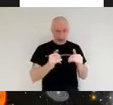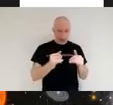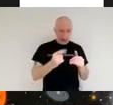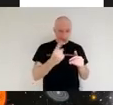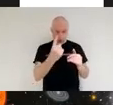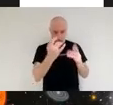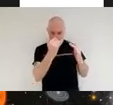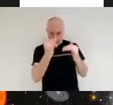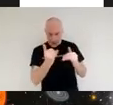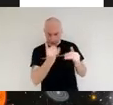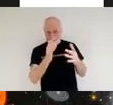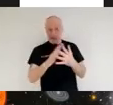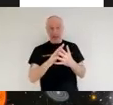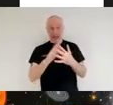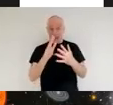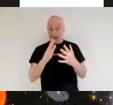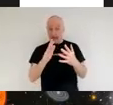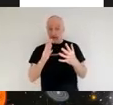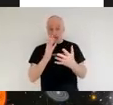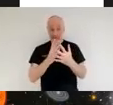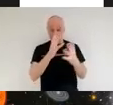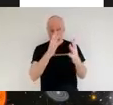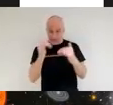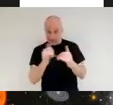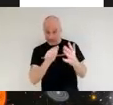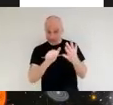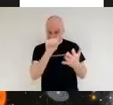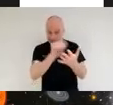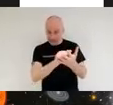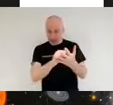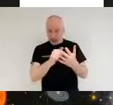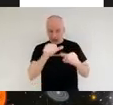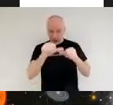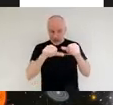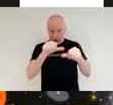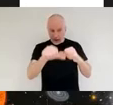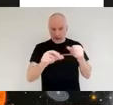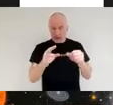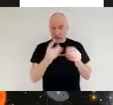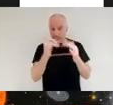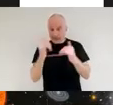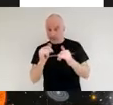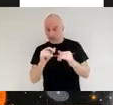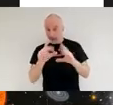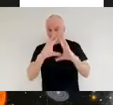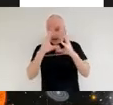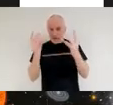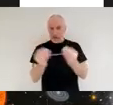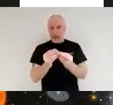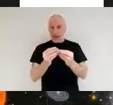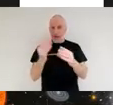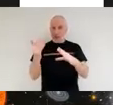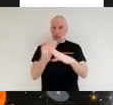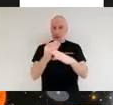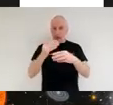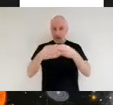simulated environments to make sure that the webb telescope was going to deploy safely and effectively